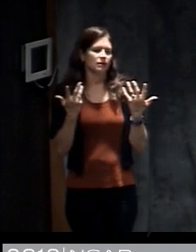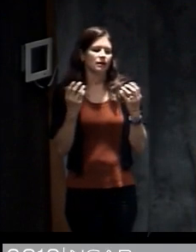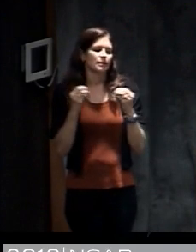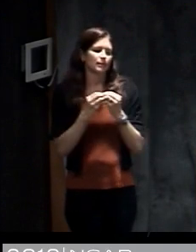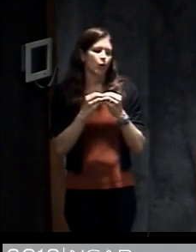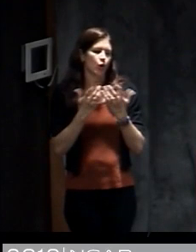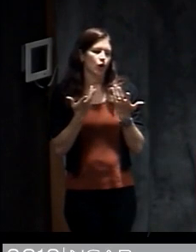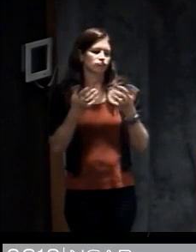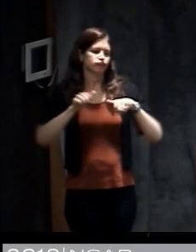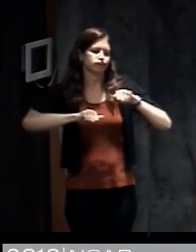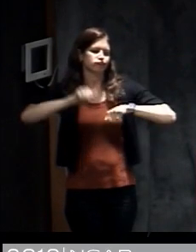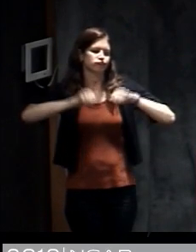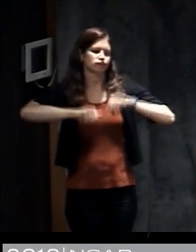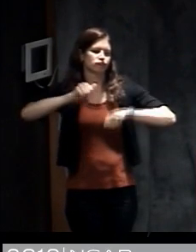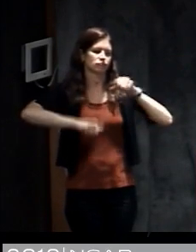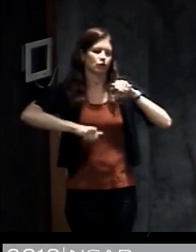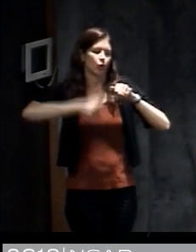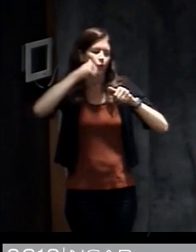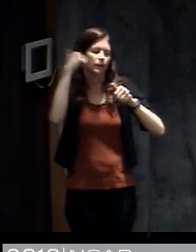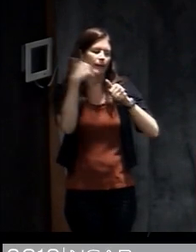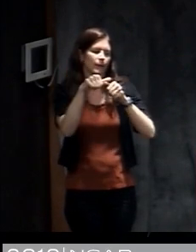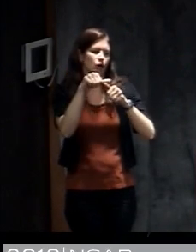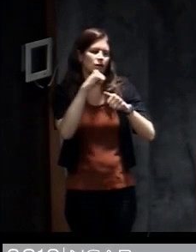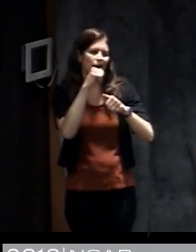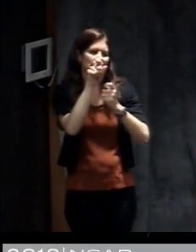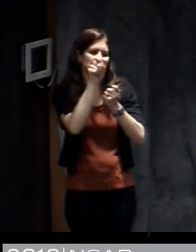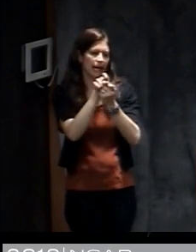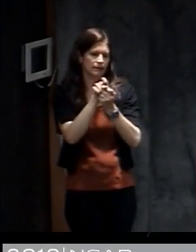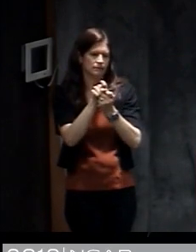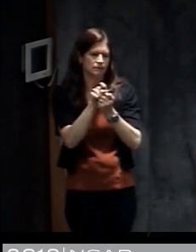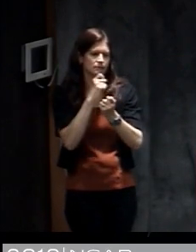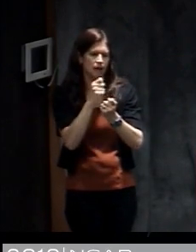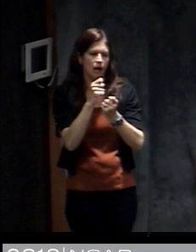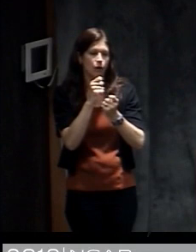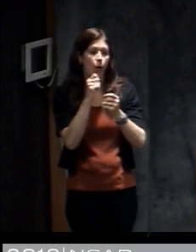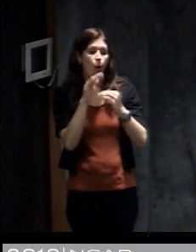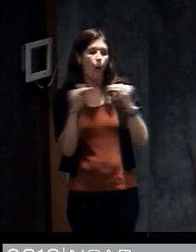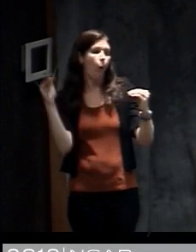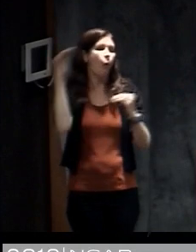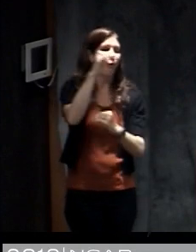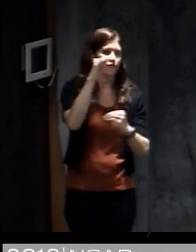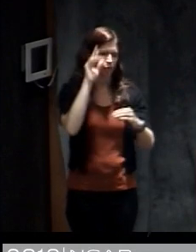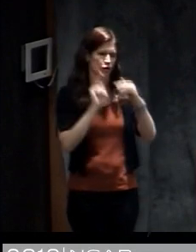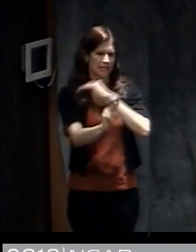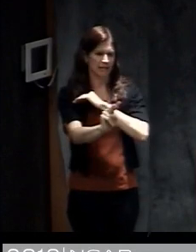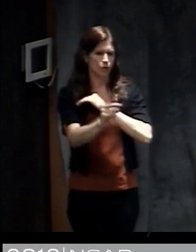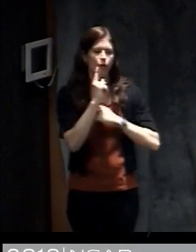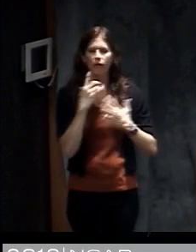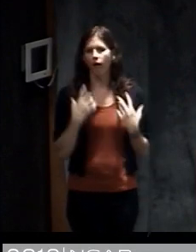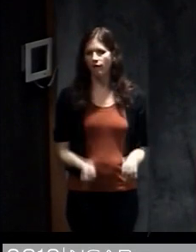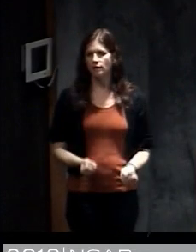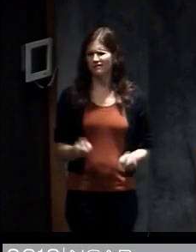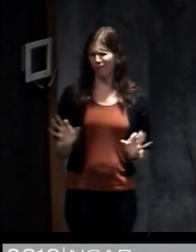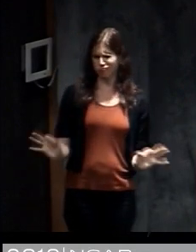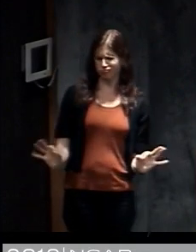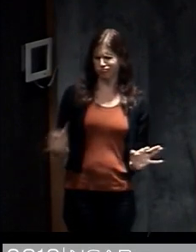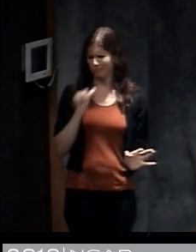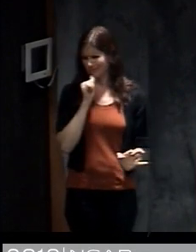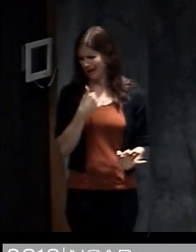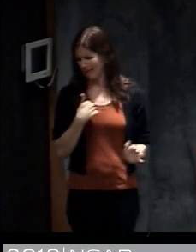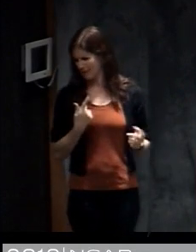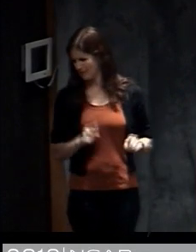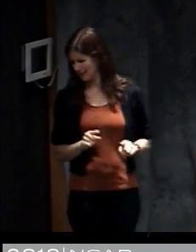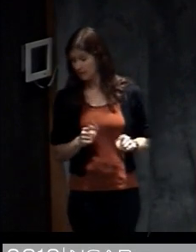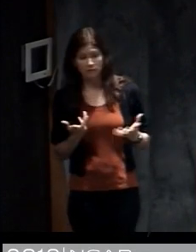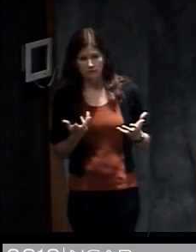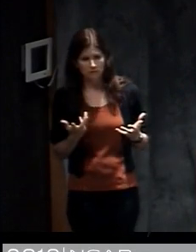uncertainty. And so it's important to keep those predictive uncertainties in mind so that we don't over predict or over predict confidence that in these kinds of things that